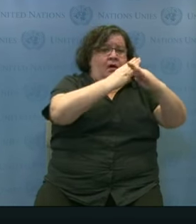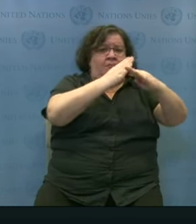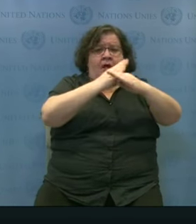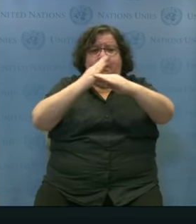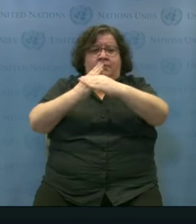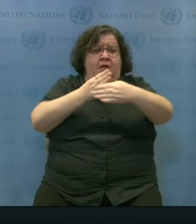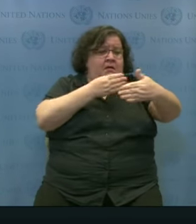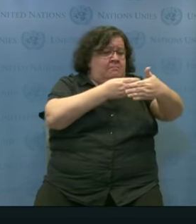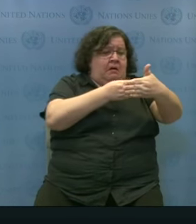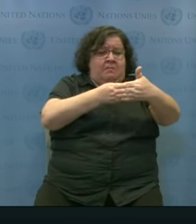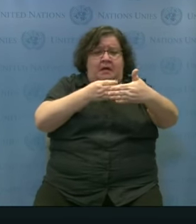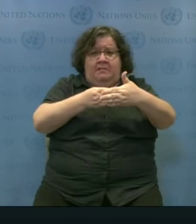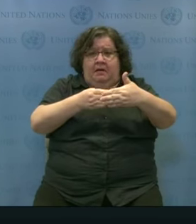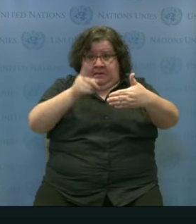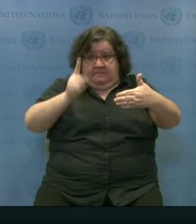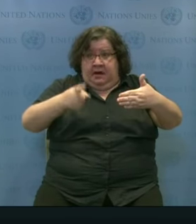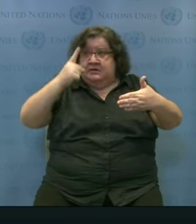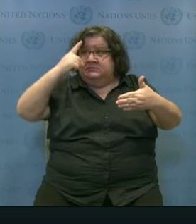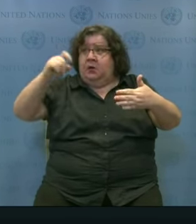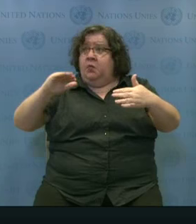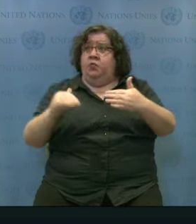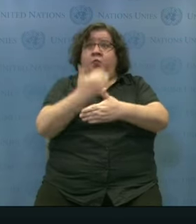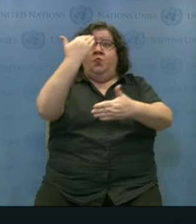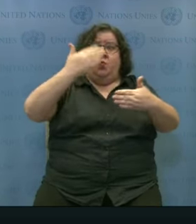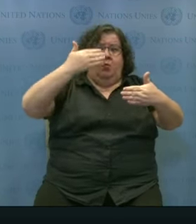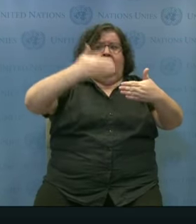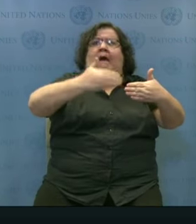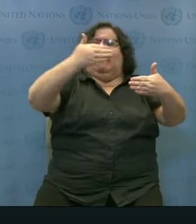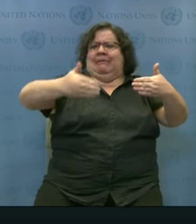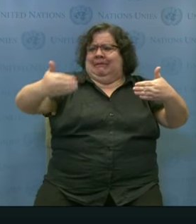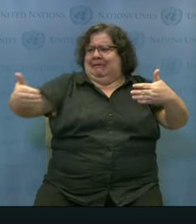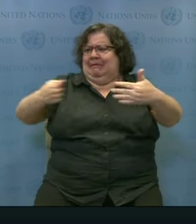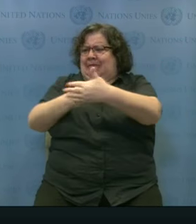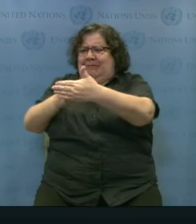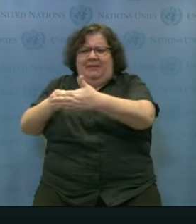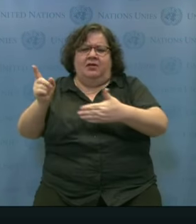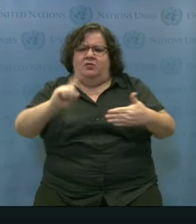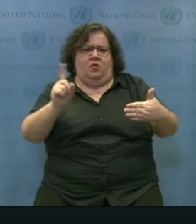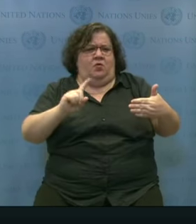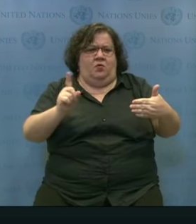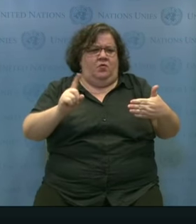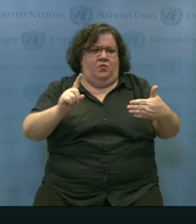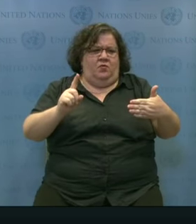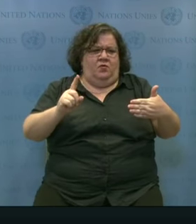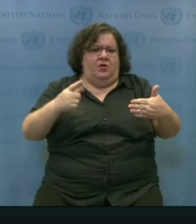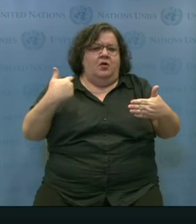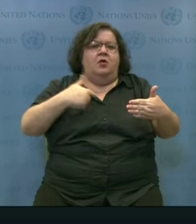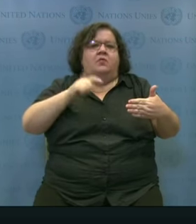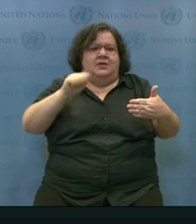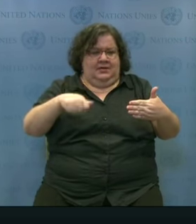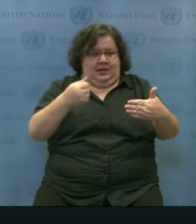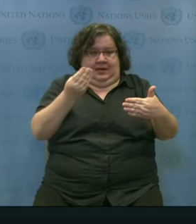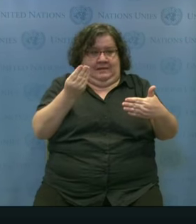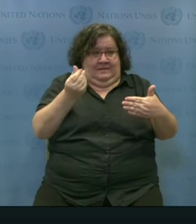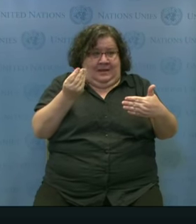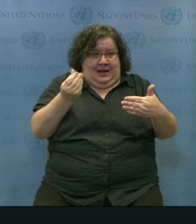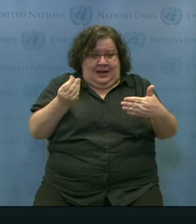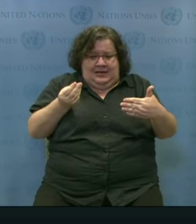to create accessible, enabling environments for all. And that, ladies and gentlemen,